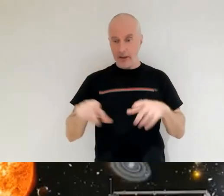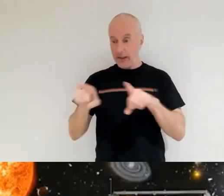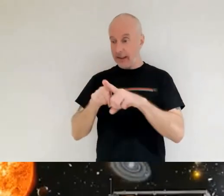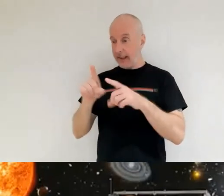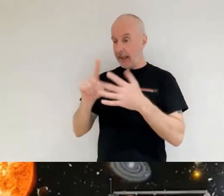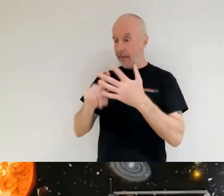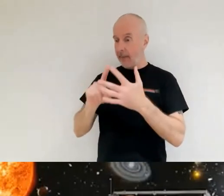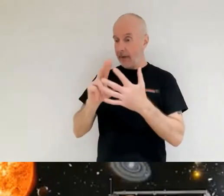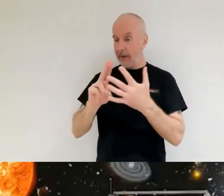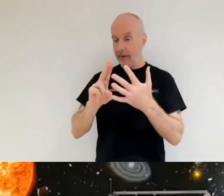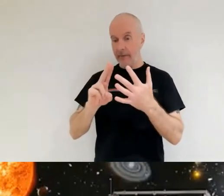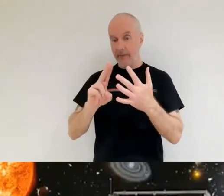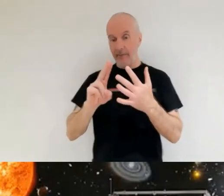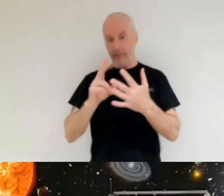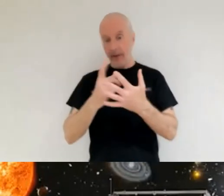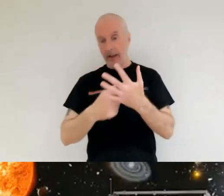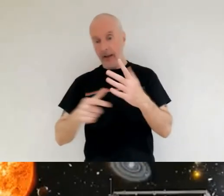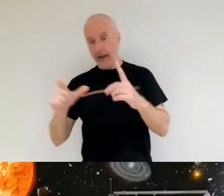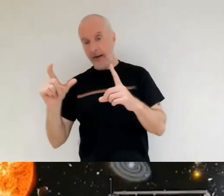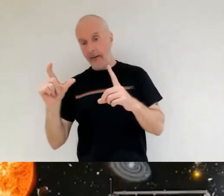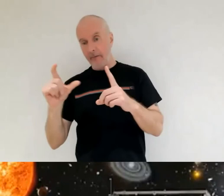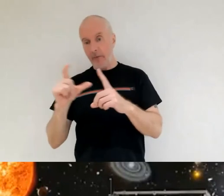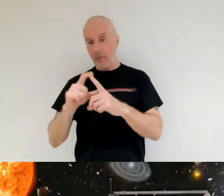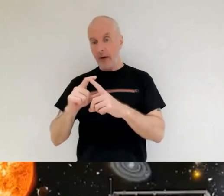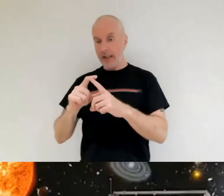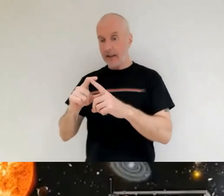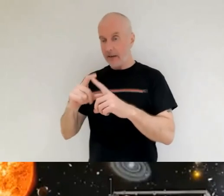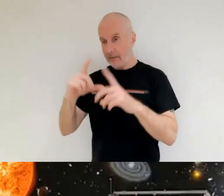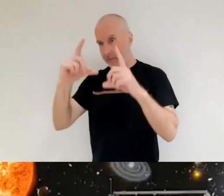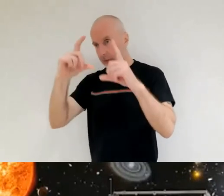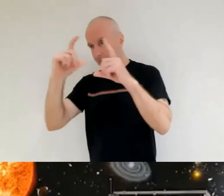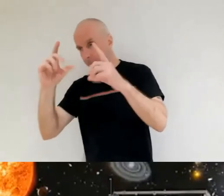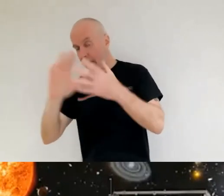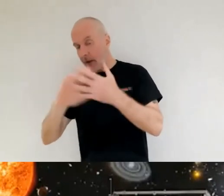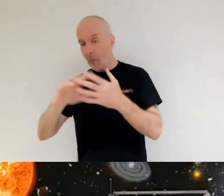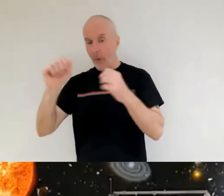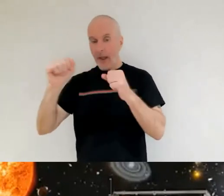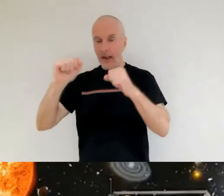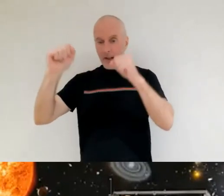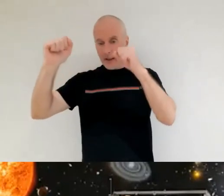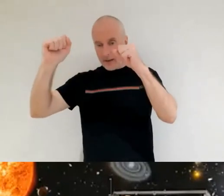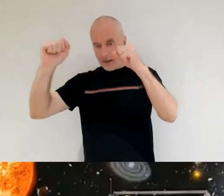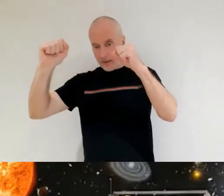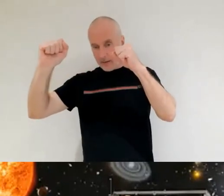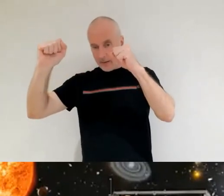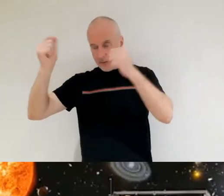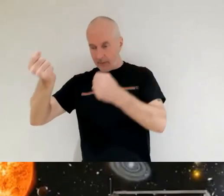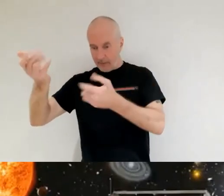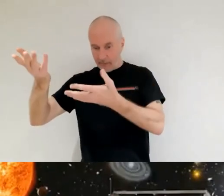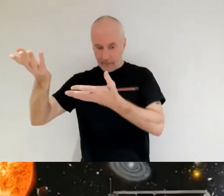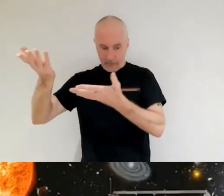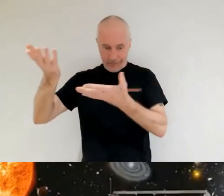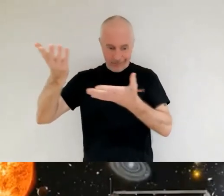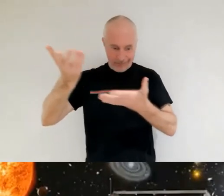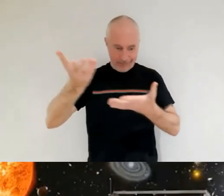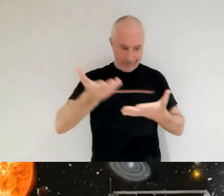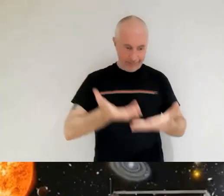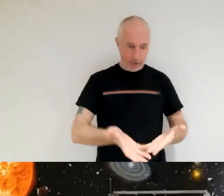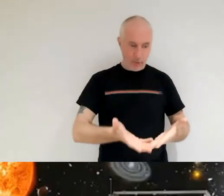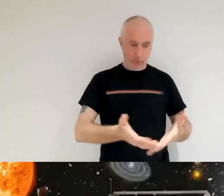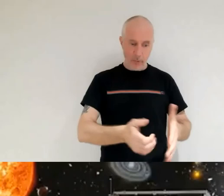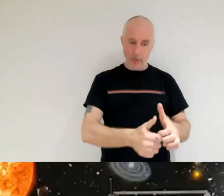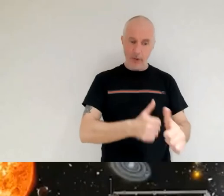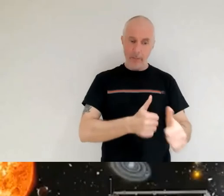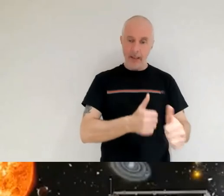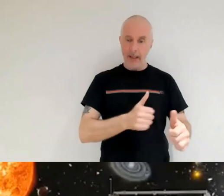imaging devices and these infrared spectrographs is going to trickle down into industry the ccds that we have on our